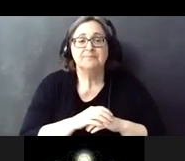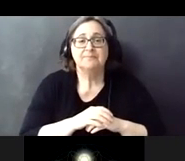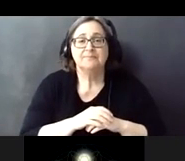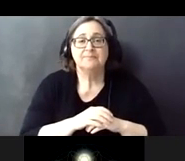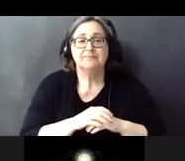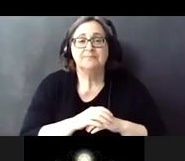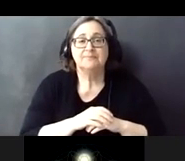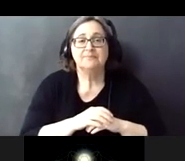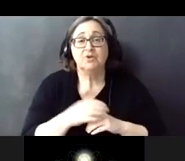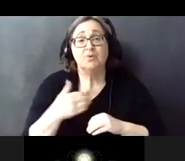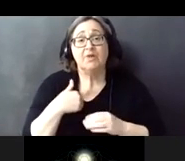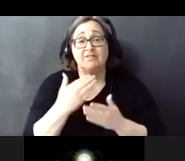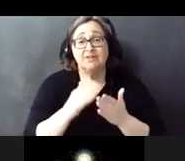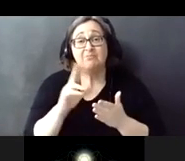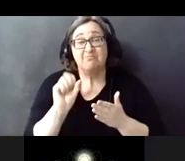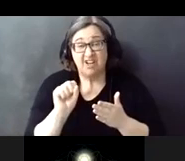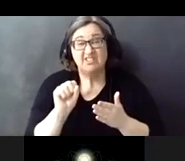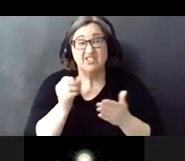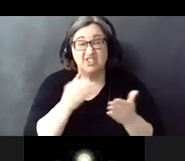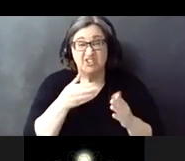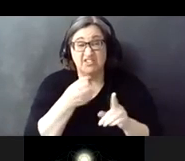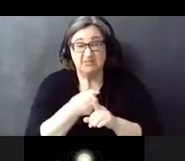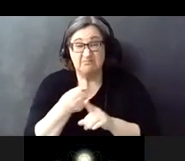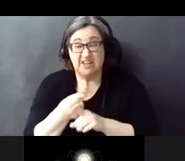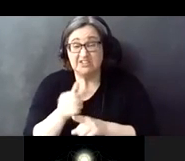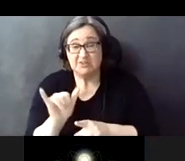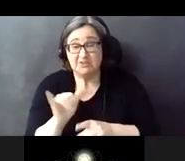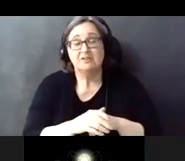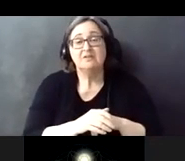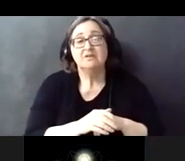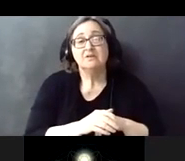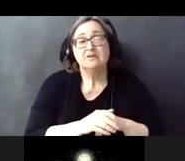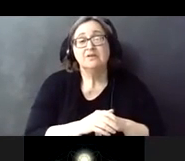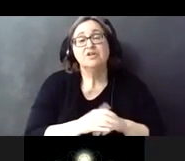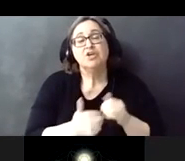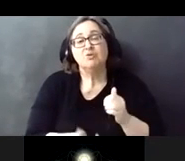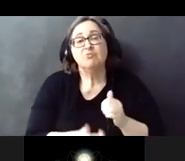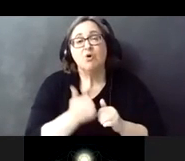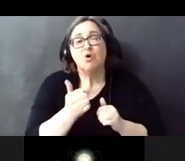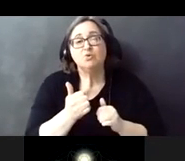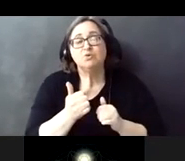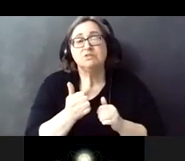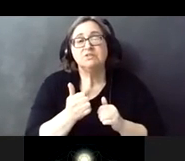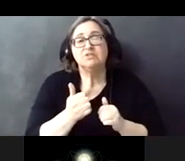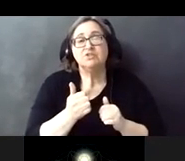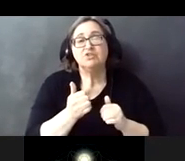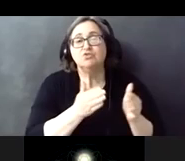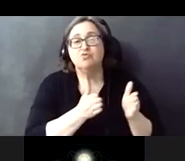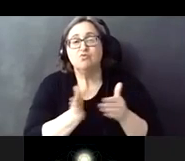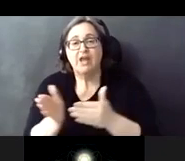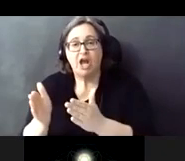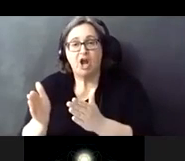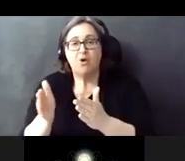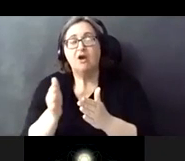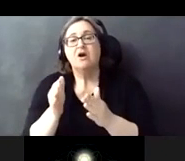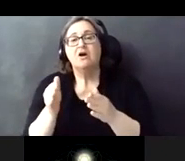there will be some bus impacts during the project as well these impacts are primarily to reroute buses that connect